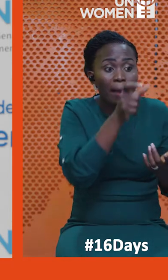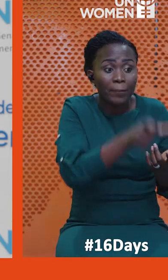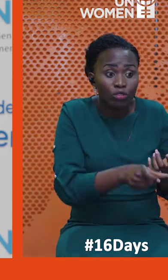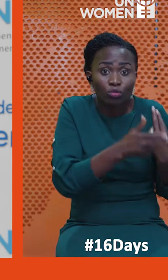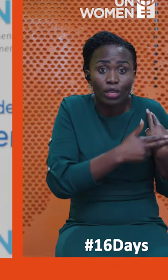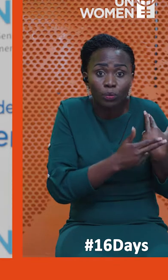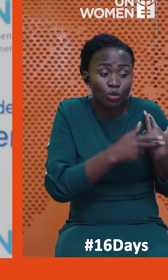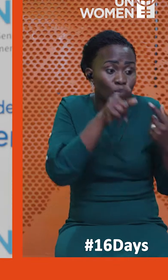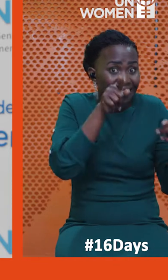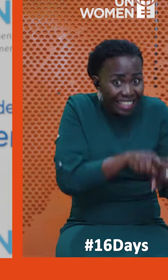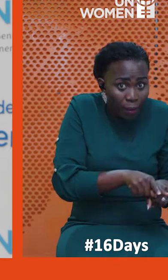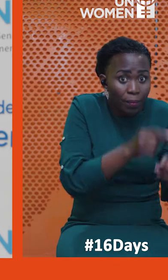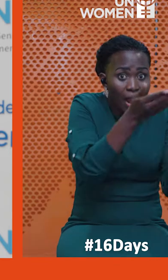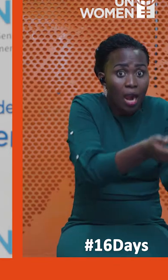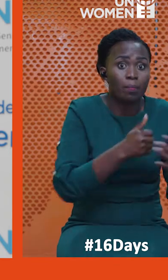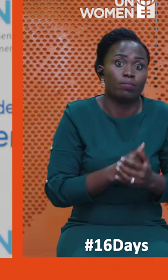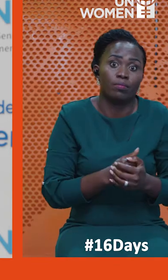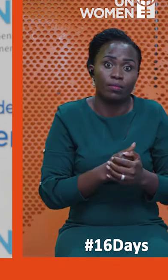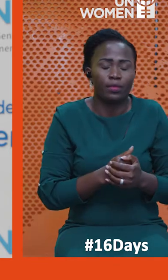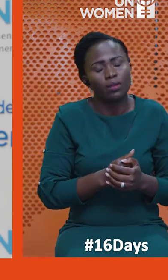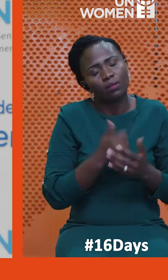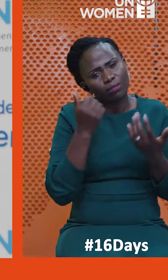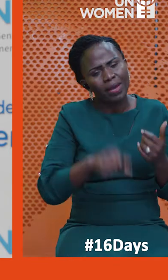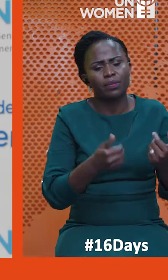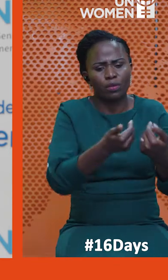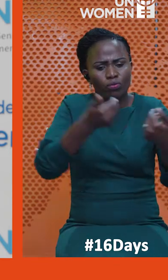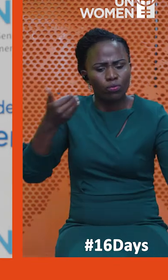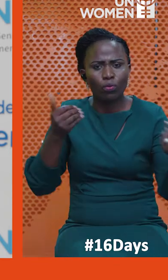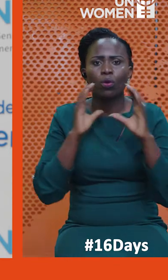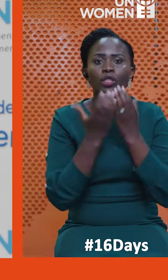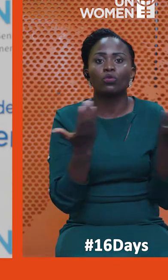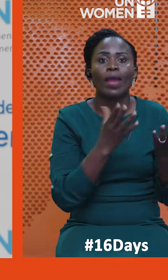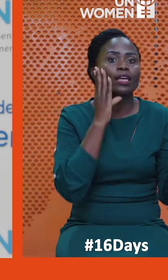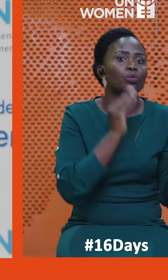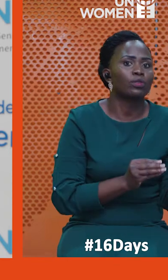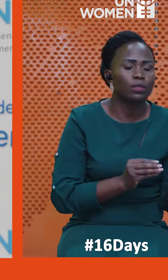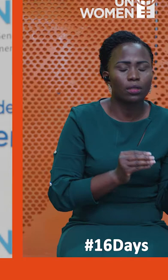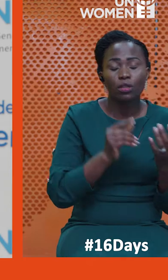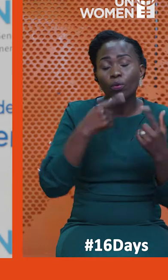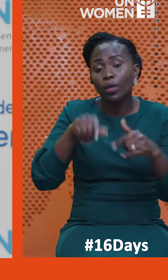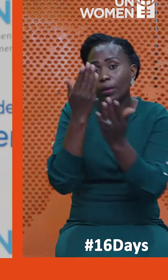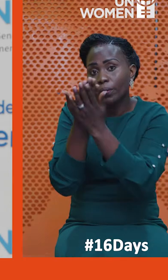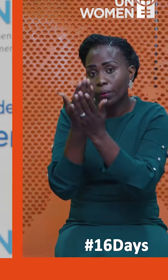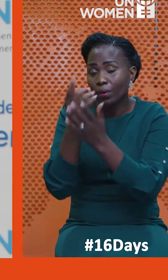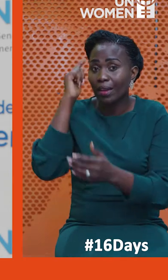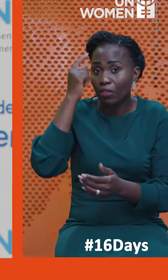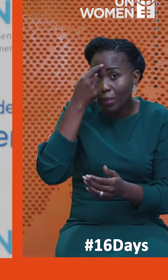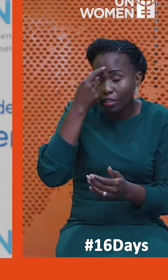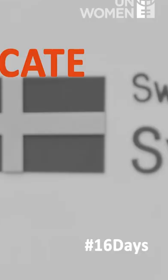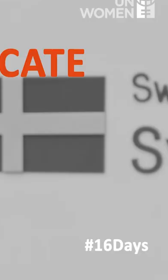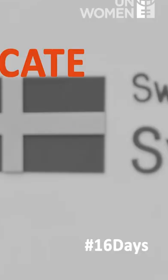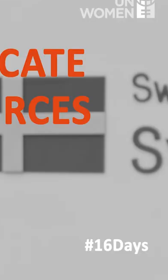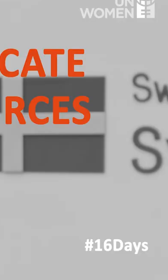person who led you into this is. So you need to be away from the community. So that remains a challenge. We need to call upon